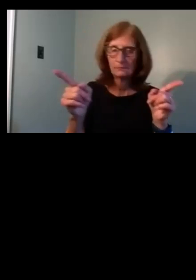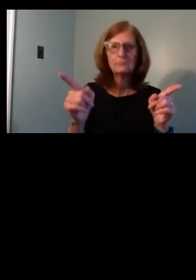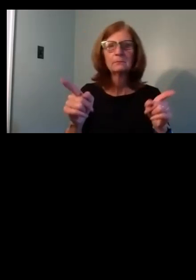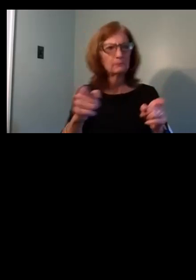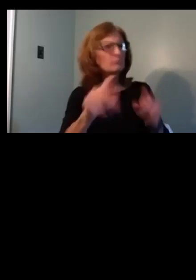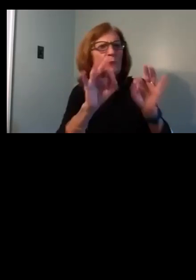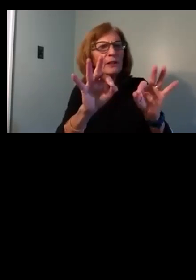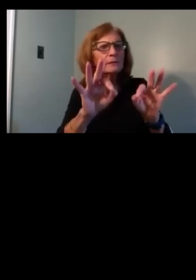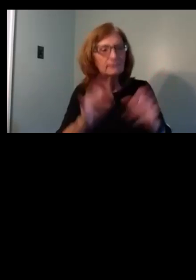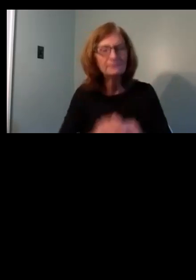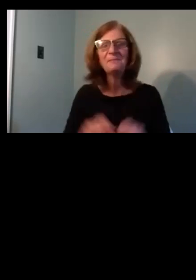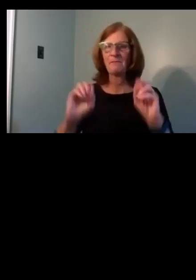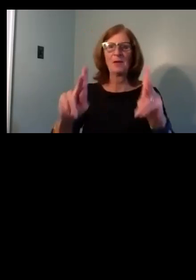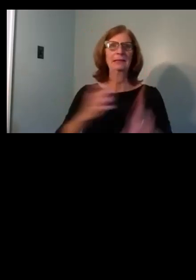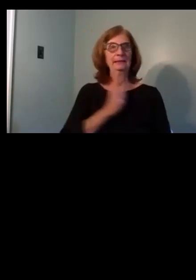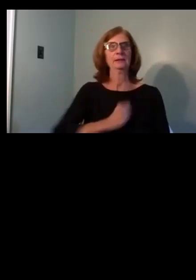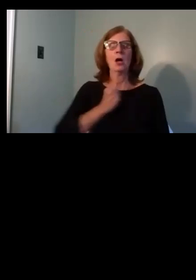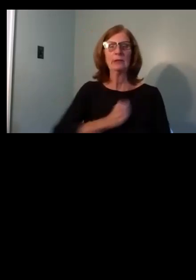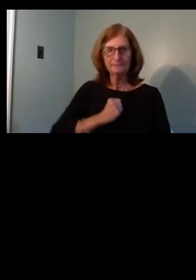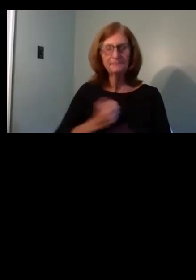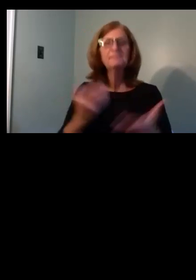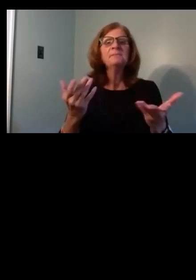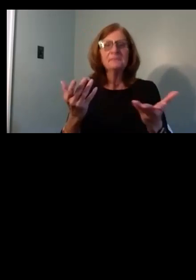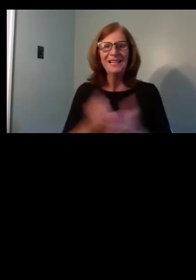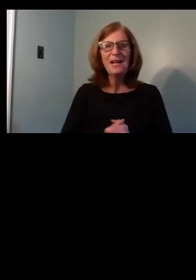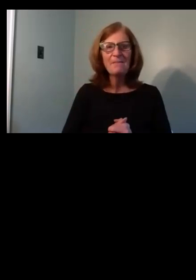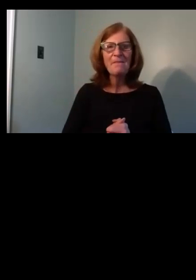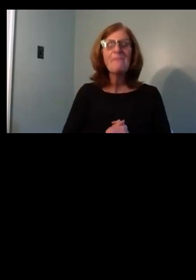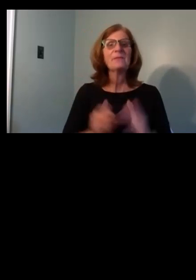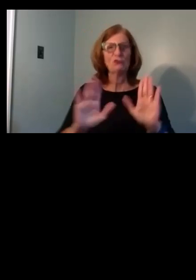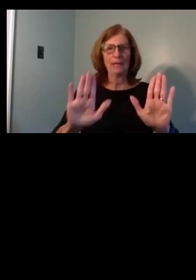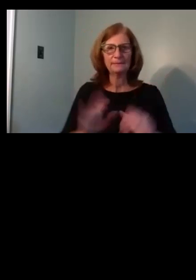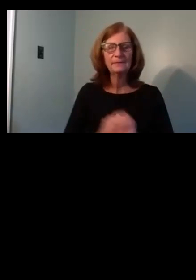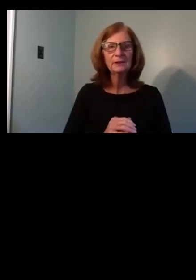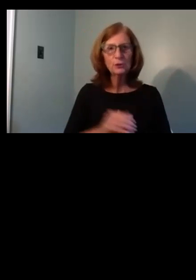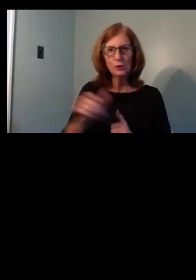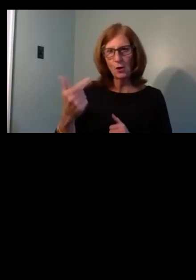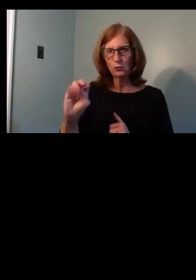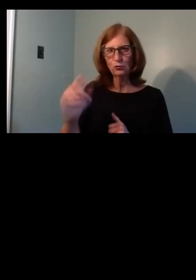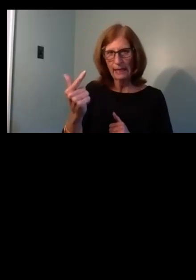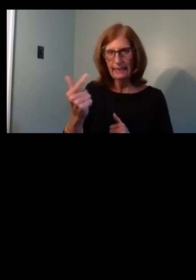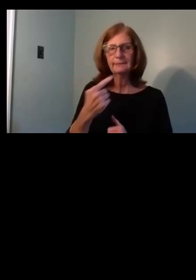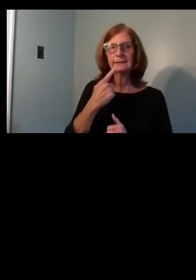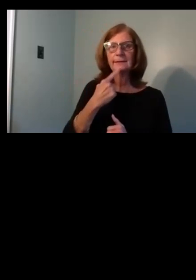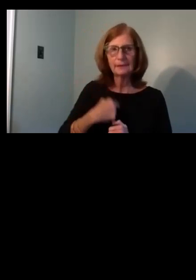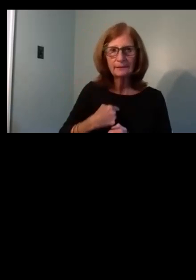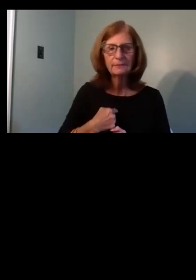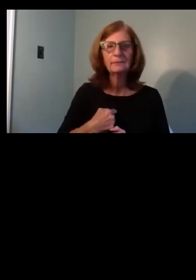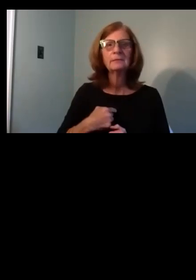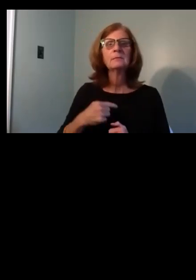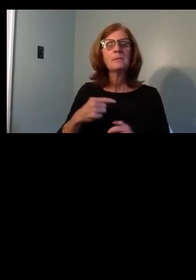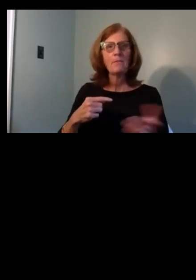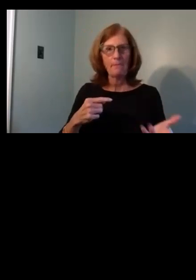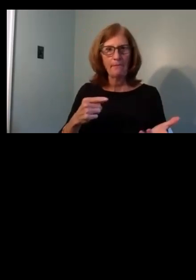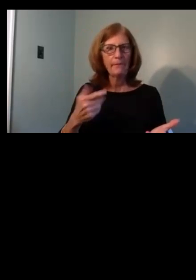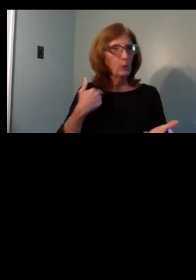perfect all right sorry about that um great so as greg said what i did hear was that uh